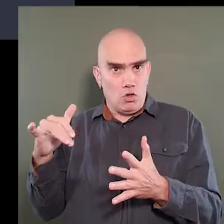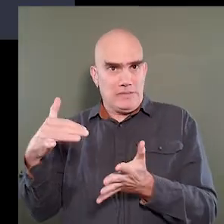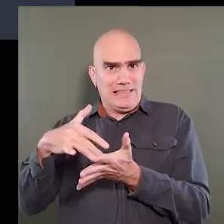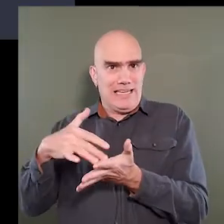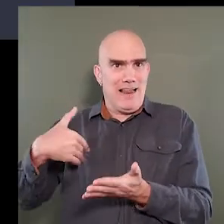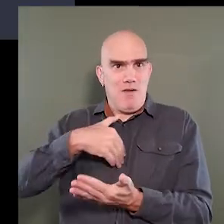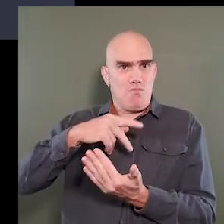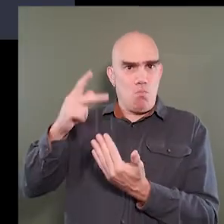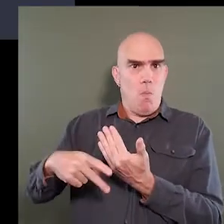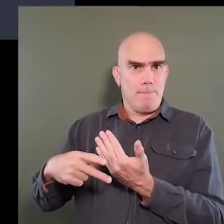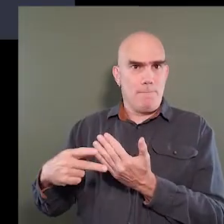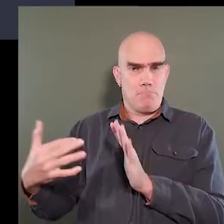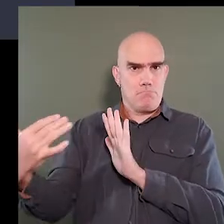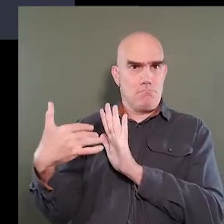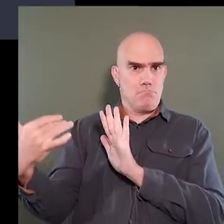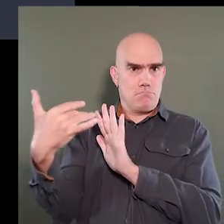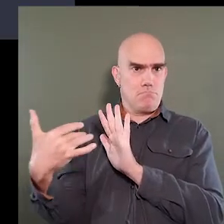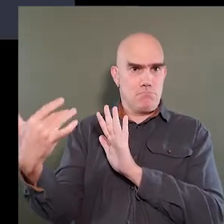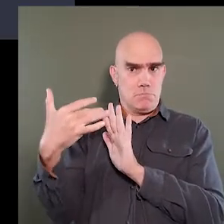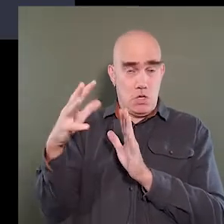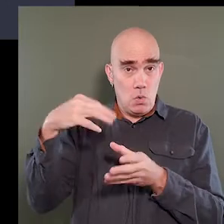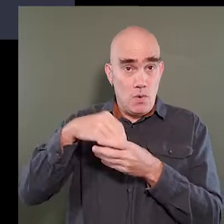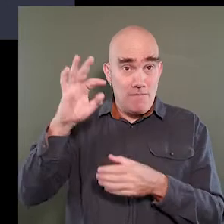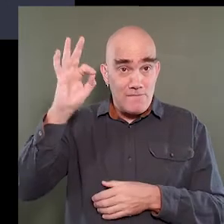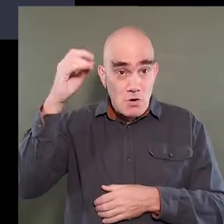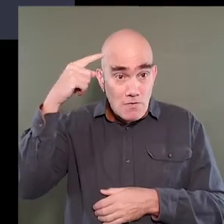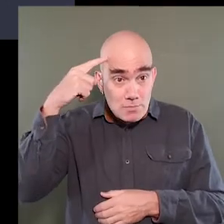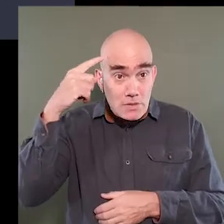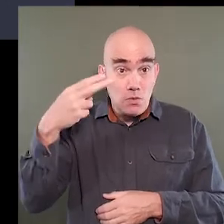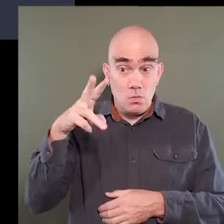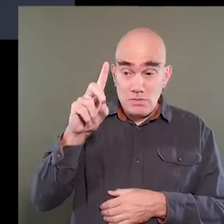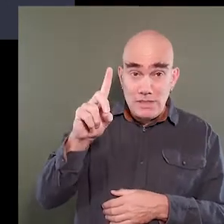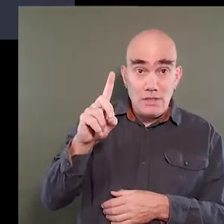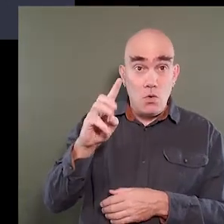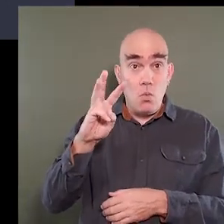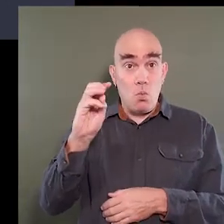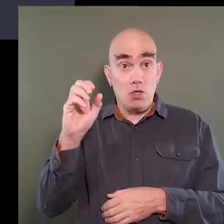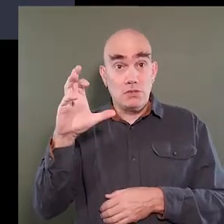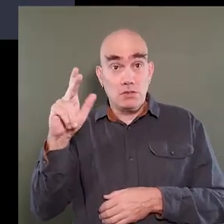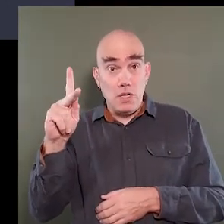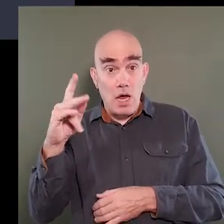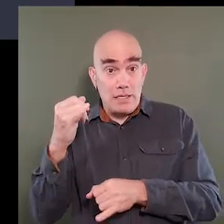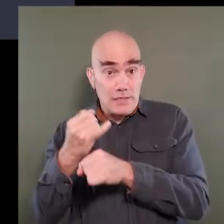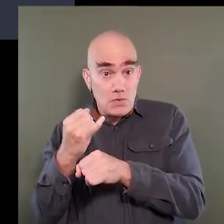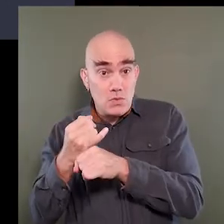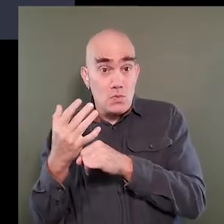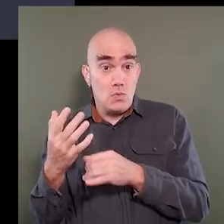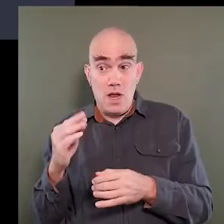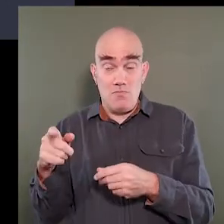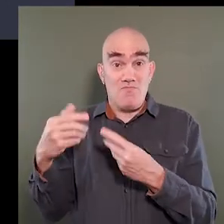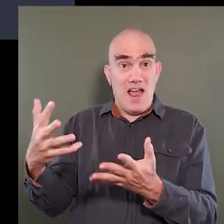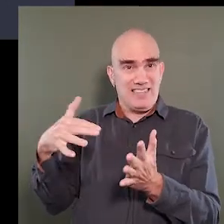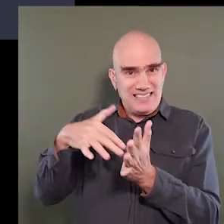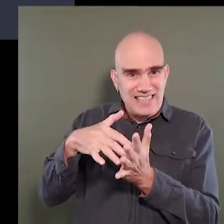entities, including the federal government, HUD, Woodstock Institute, and they've provided studies